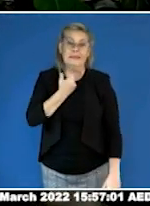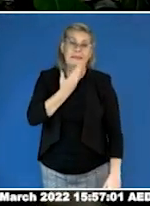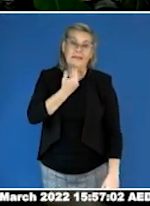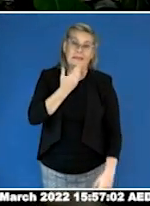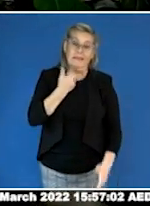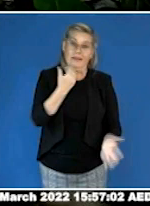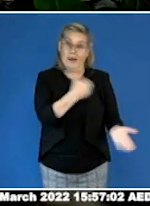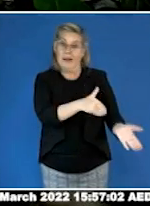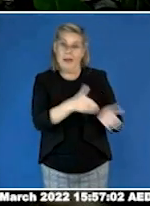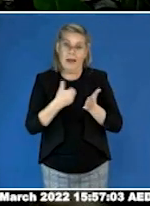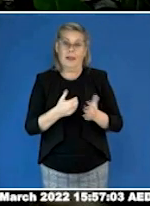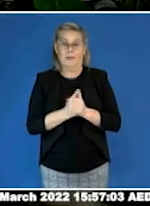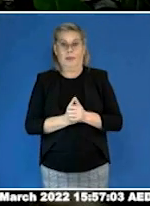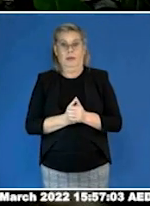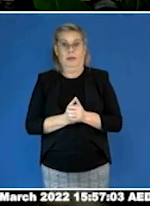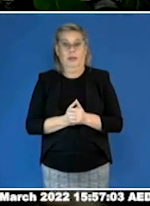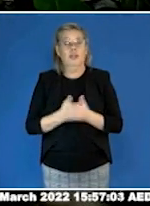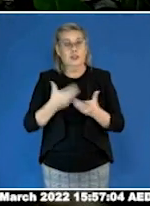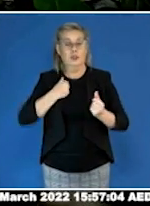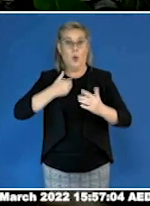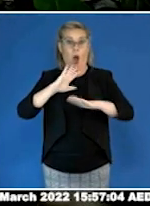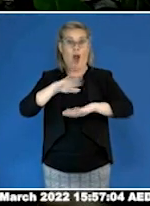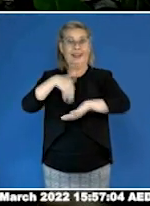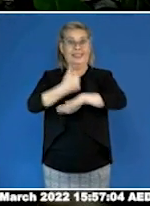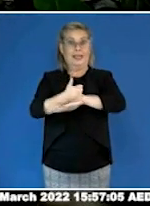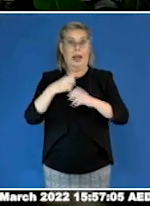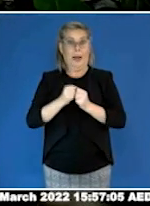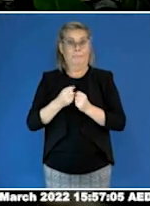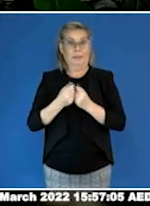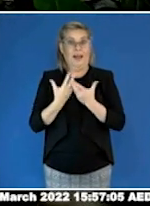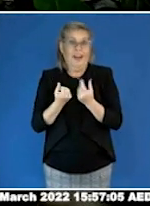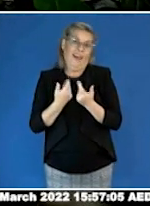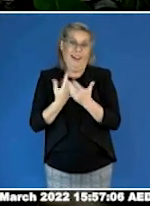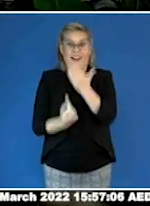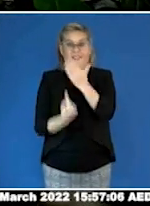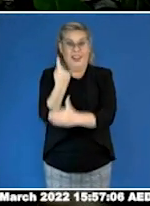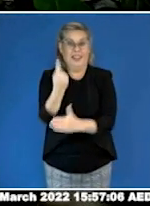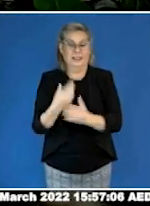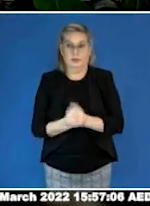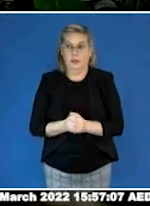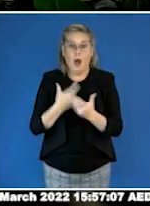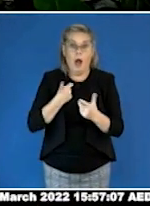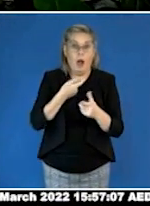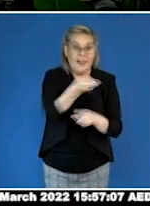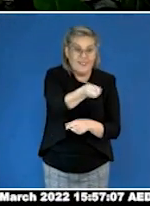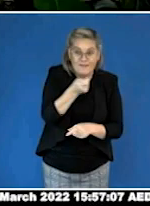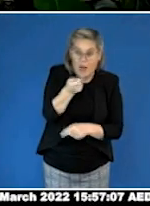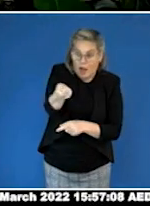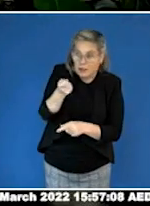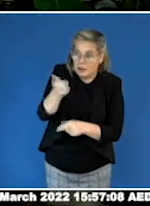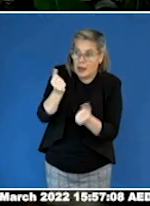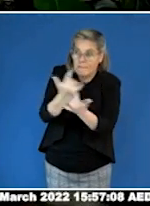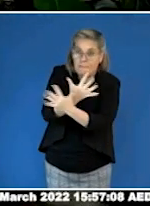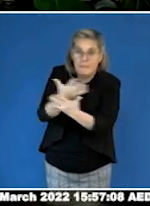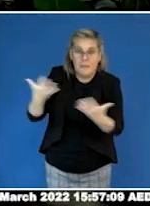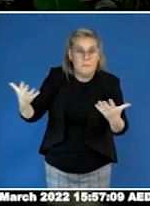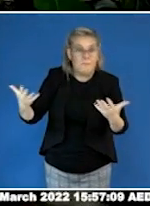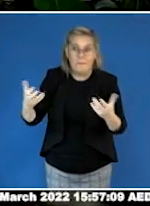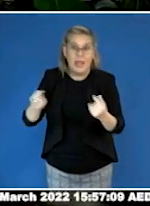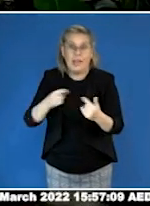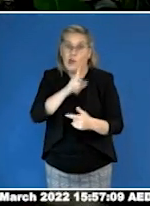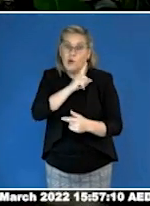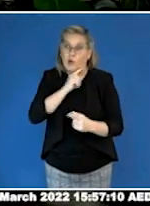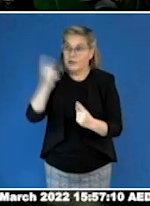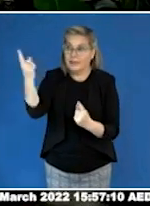had 20 autistic girls come along, some travelling as far as three hours away. That's how desperate they were to find their peers.